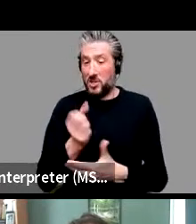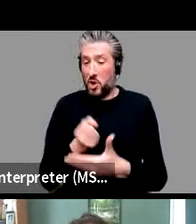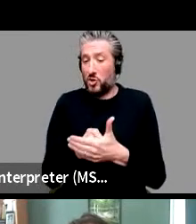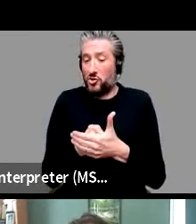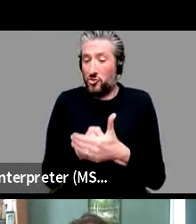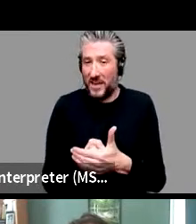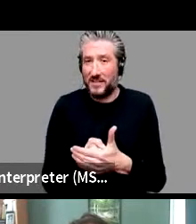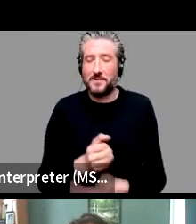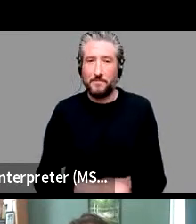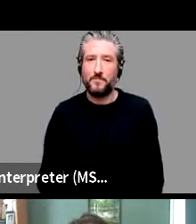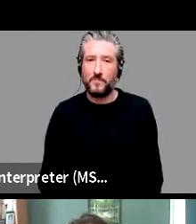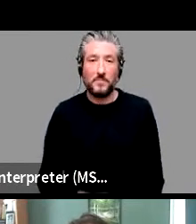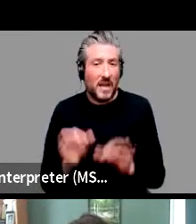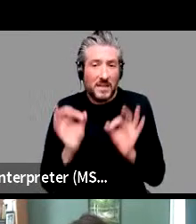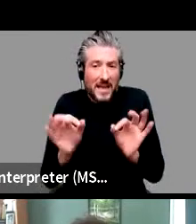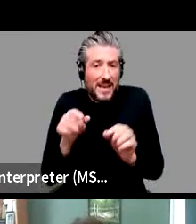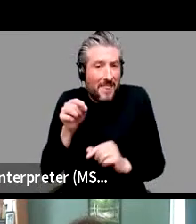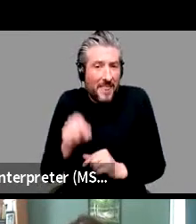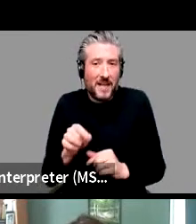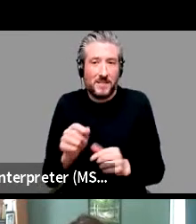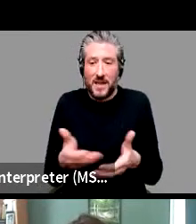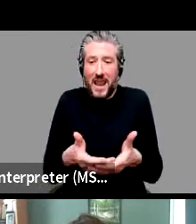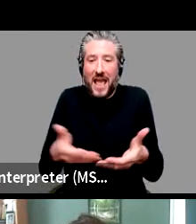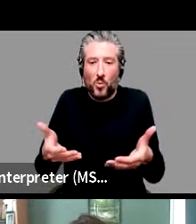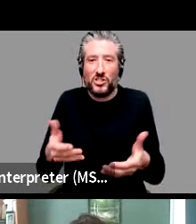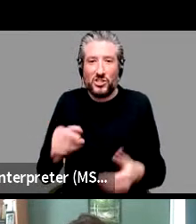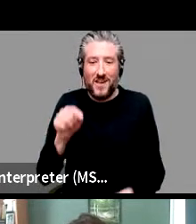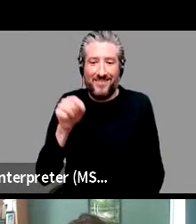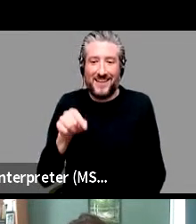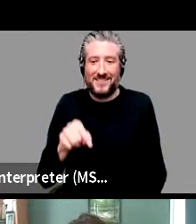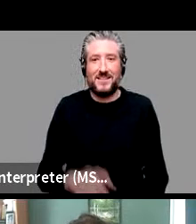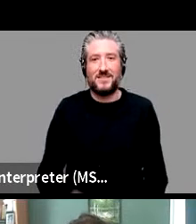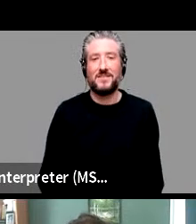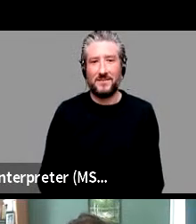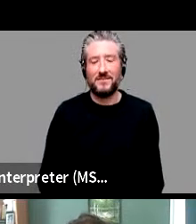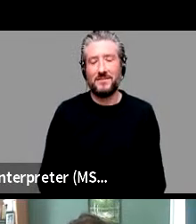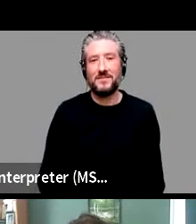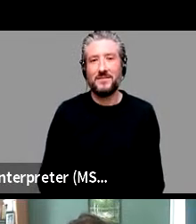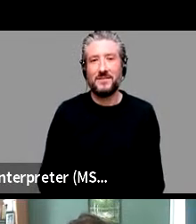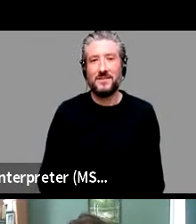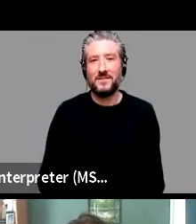that's exactly what language is. Right. Yeah. Yeah. Right. Yeah. Thanks.